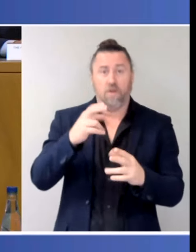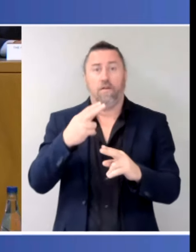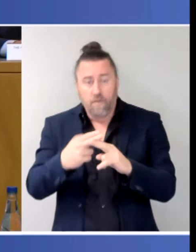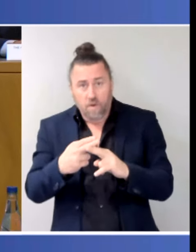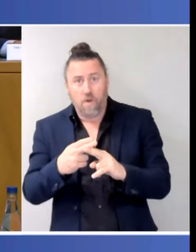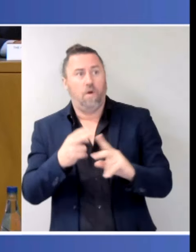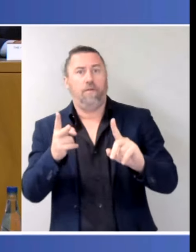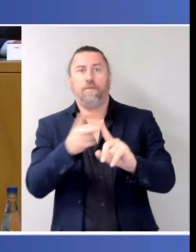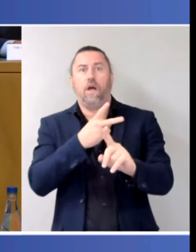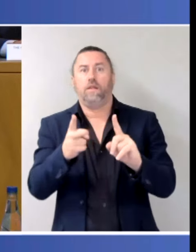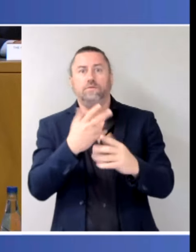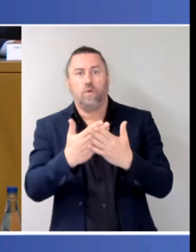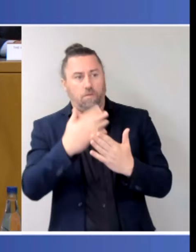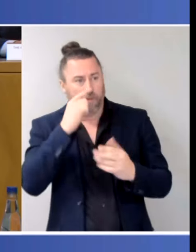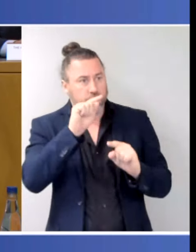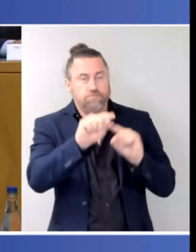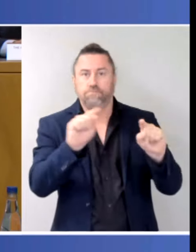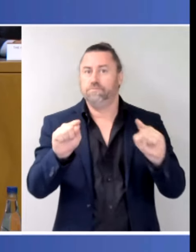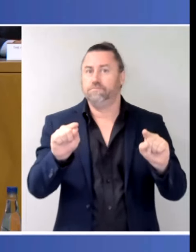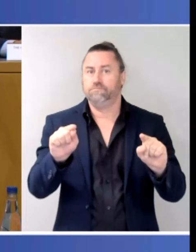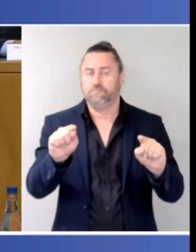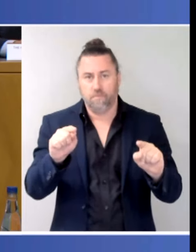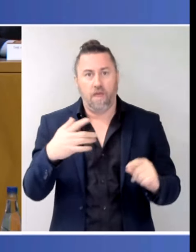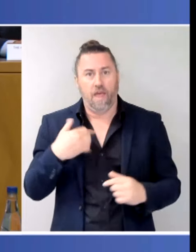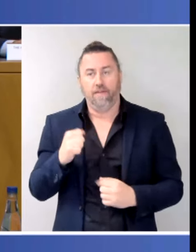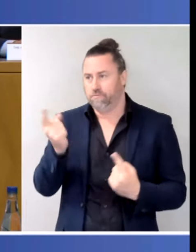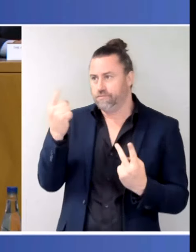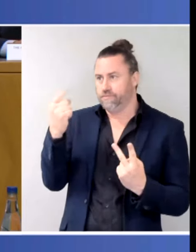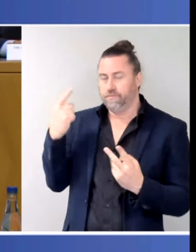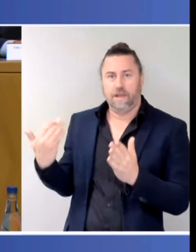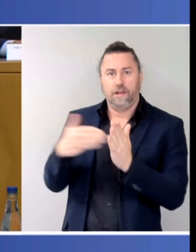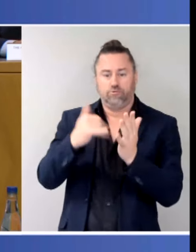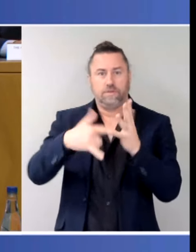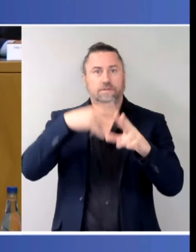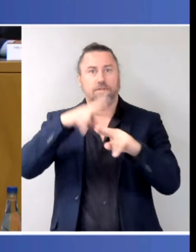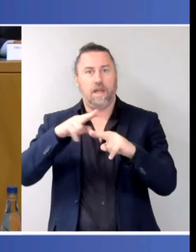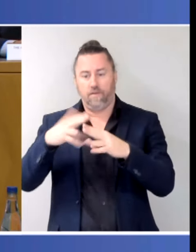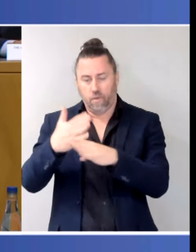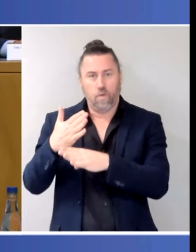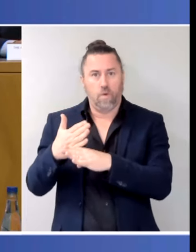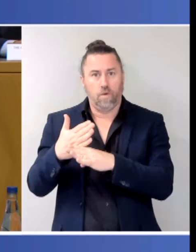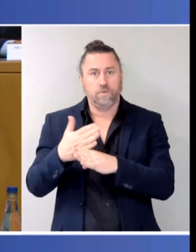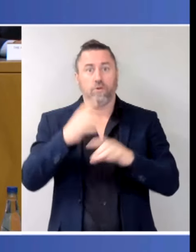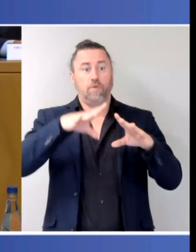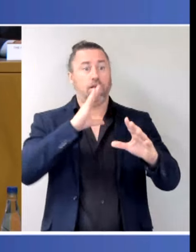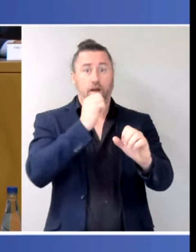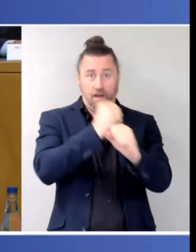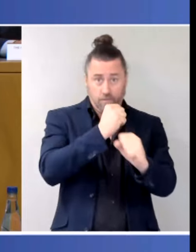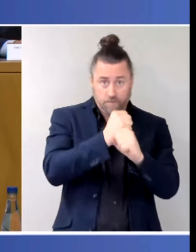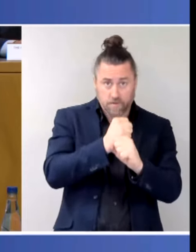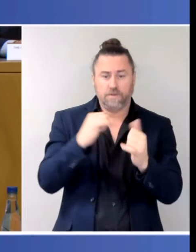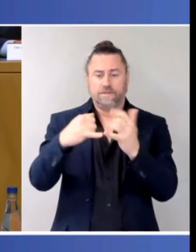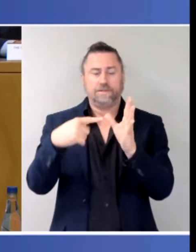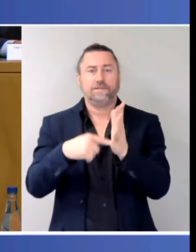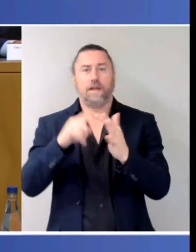services through new agreements between the Commonwealth and the States and Territories. This is on top of the already